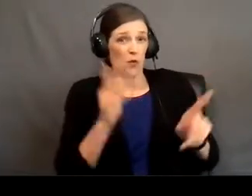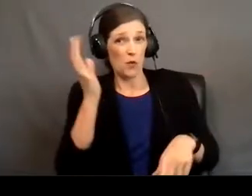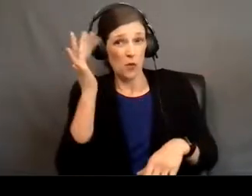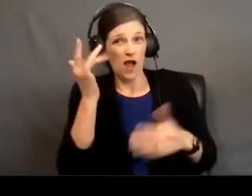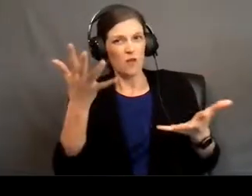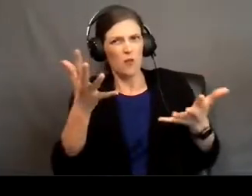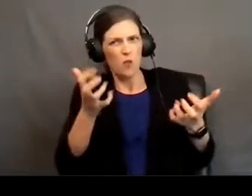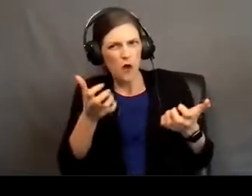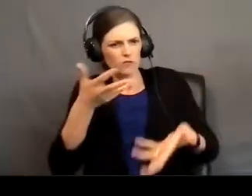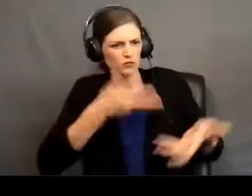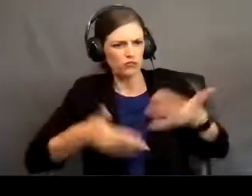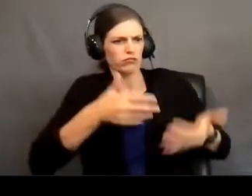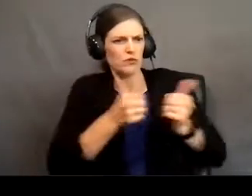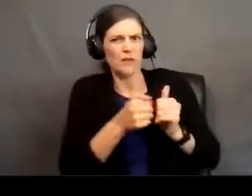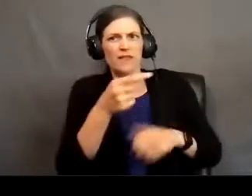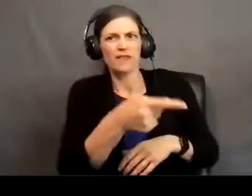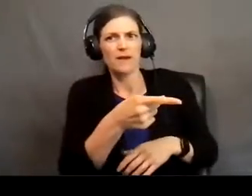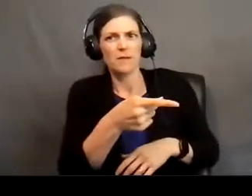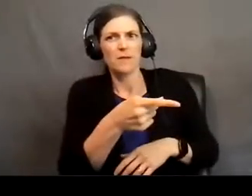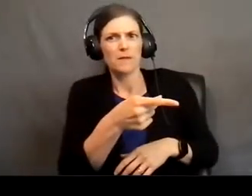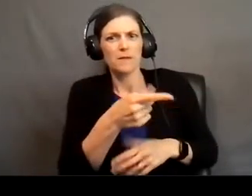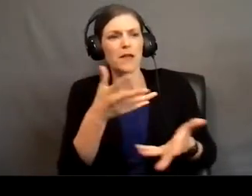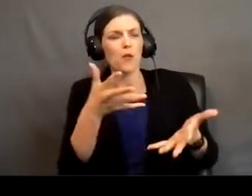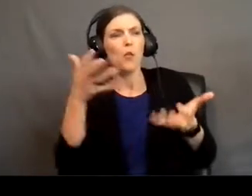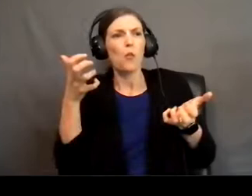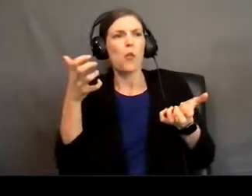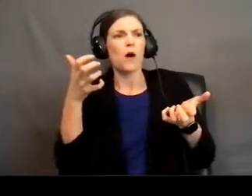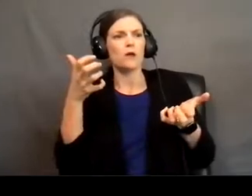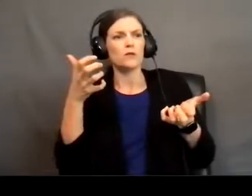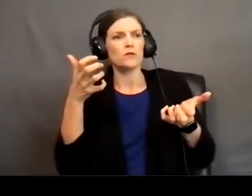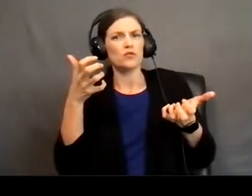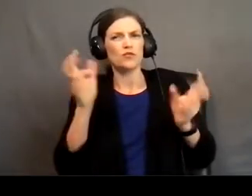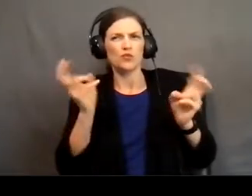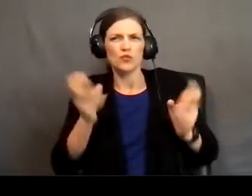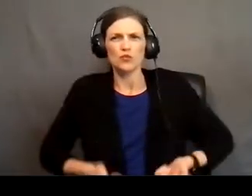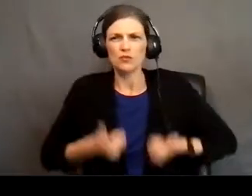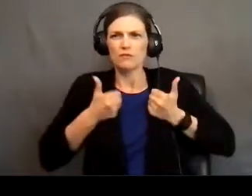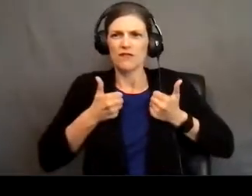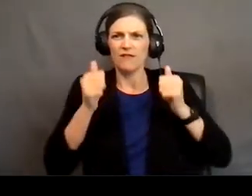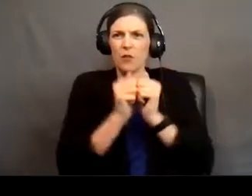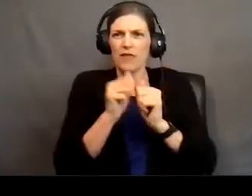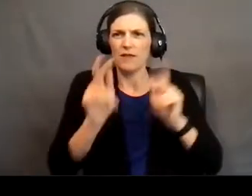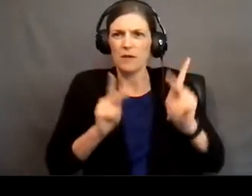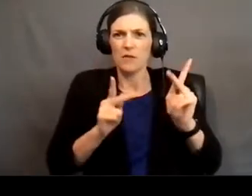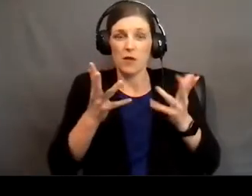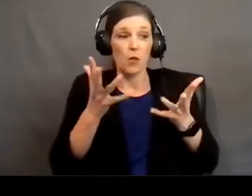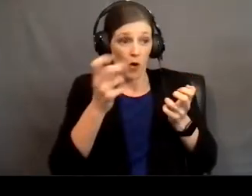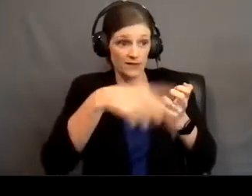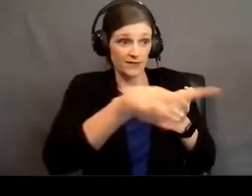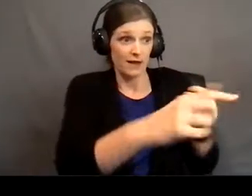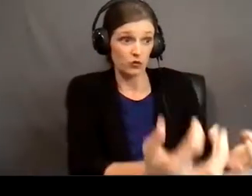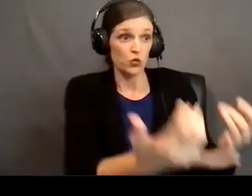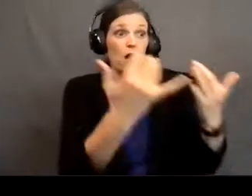them, right? He wants to dwell with his people. He wants them to come to him.